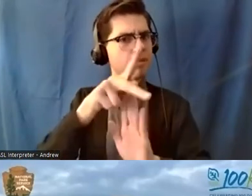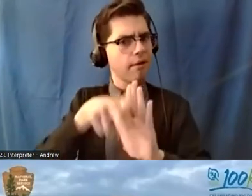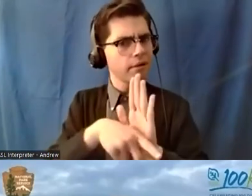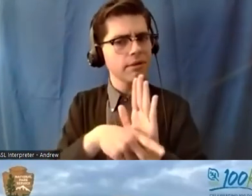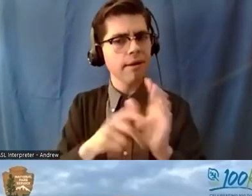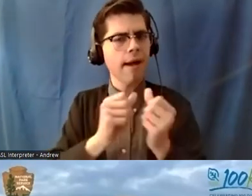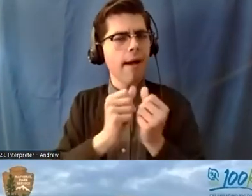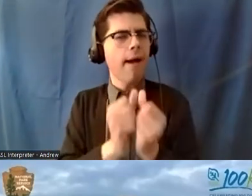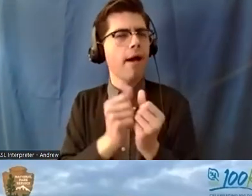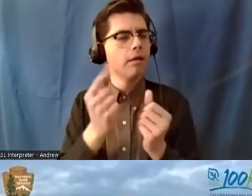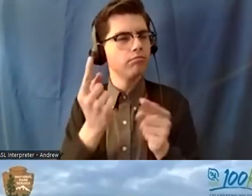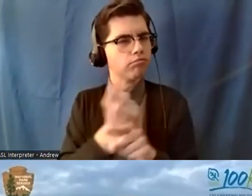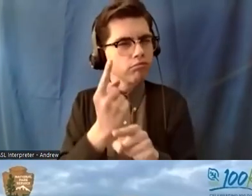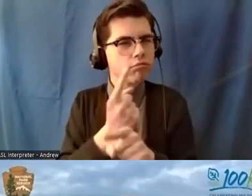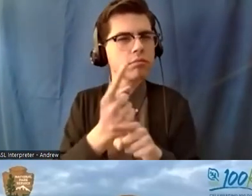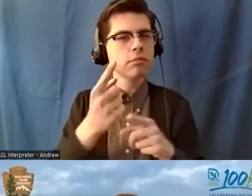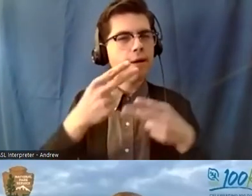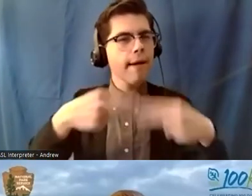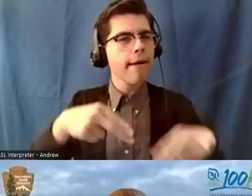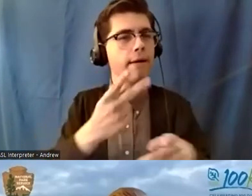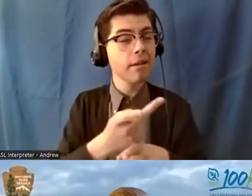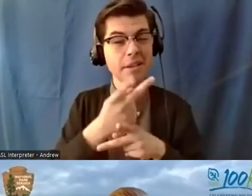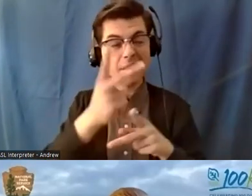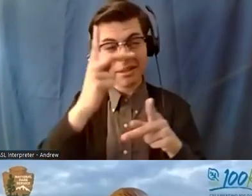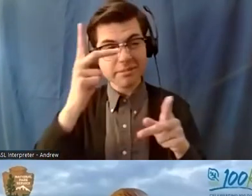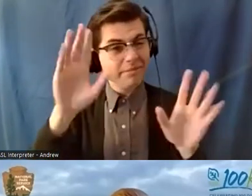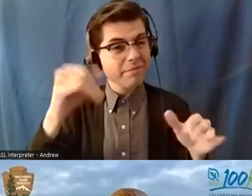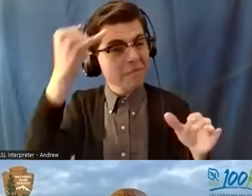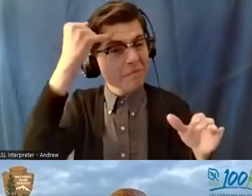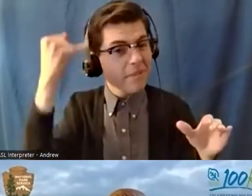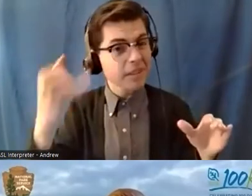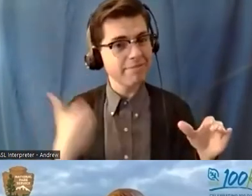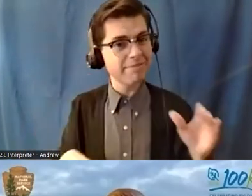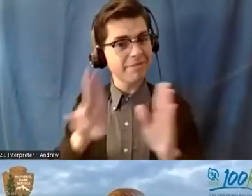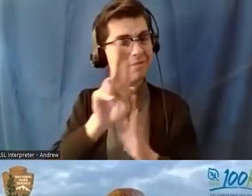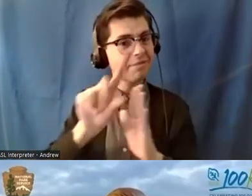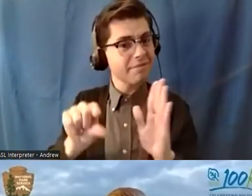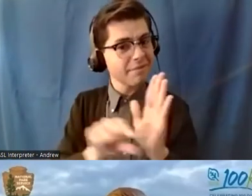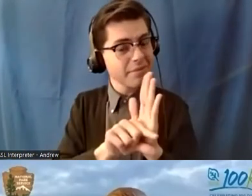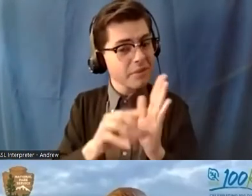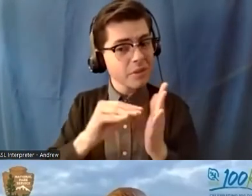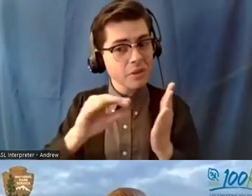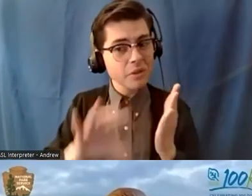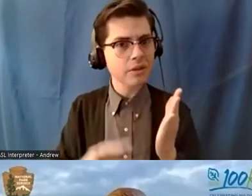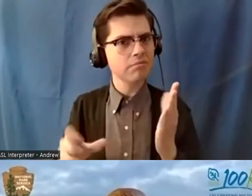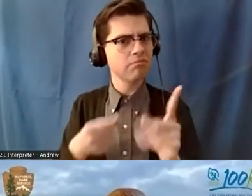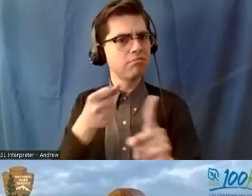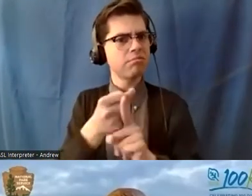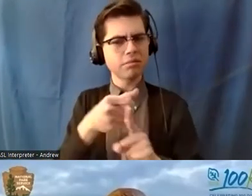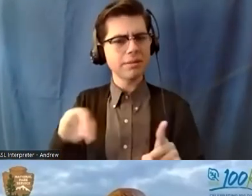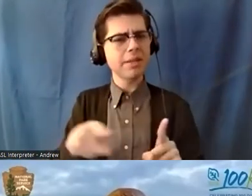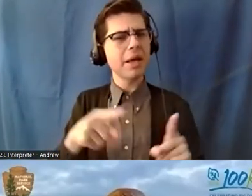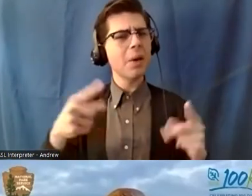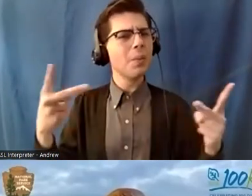an undergraduate student helping shape how the world's most endangered sea turtle eggs are cared for